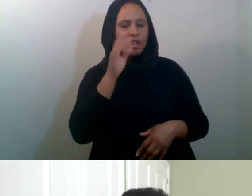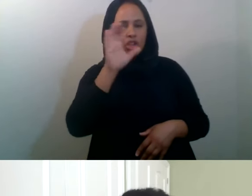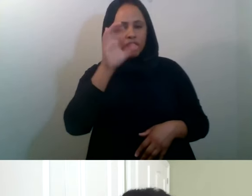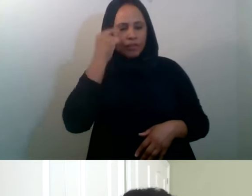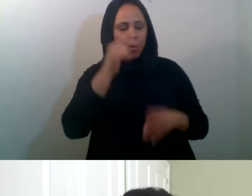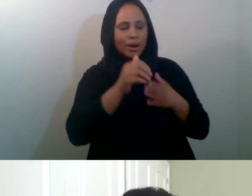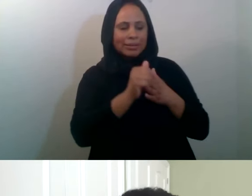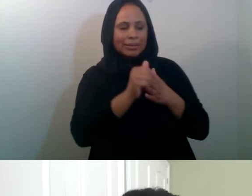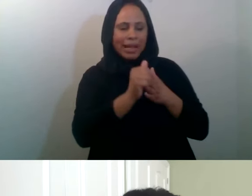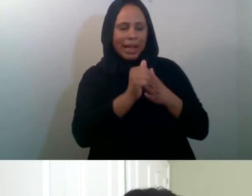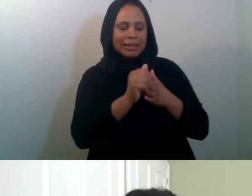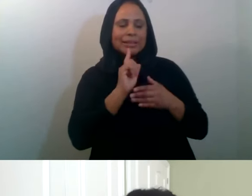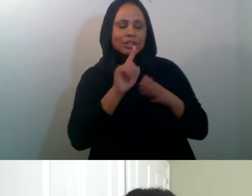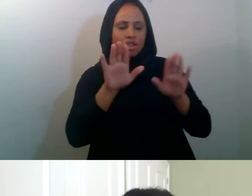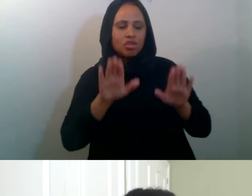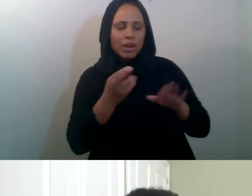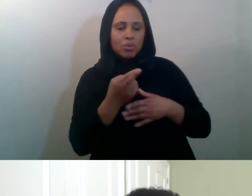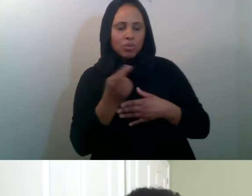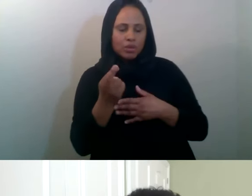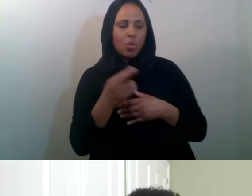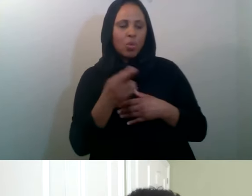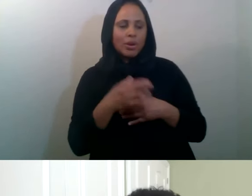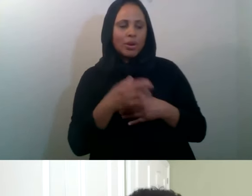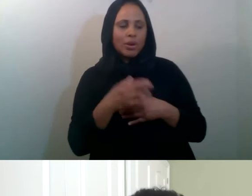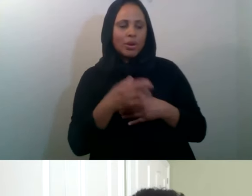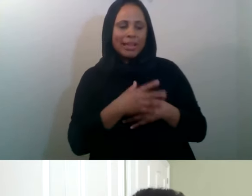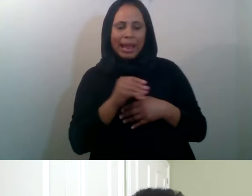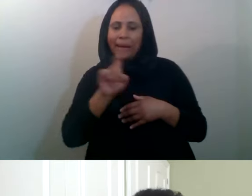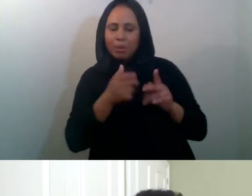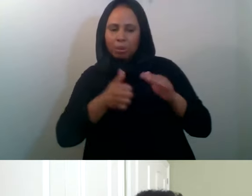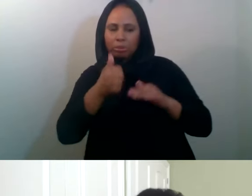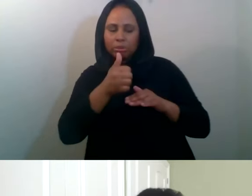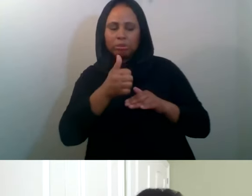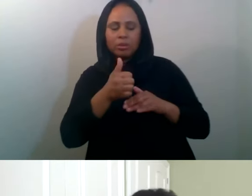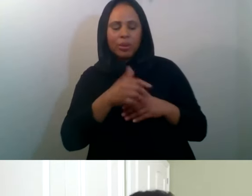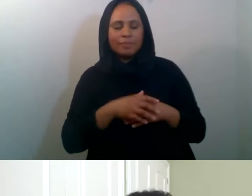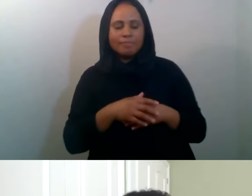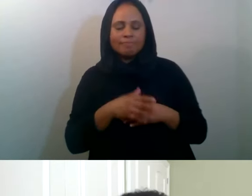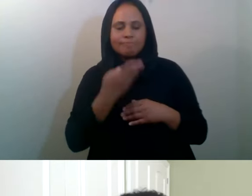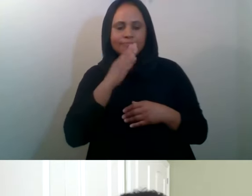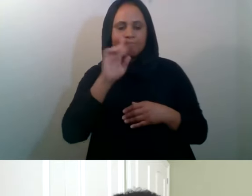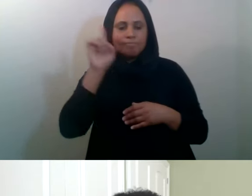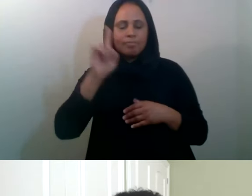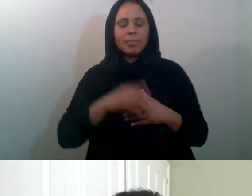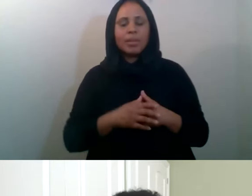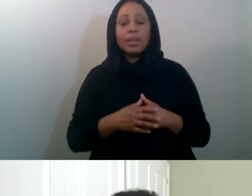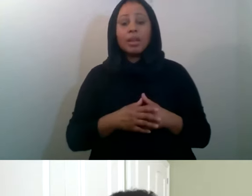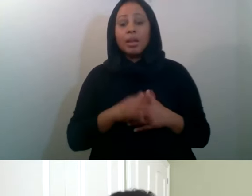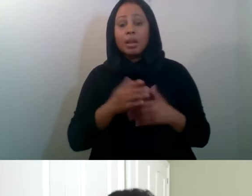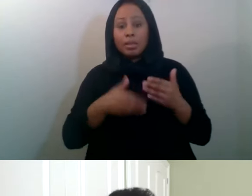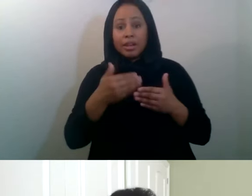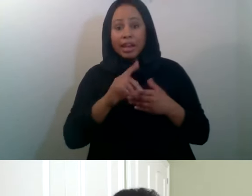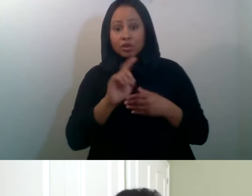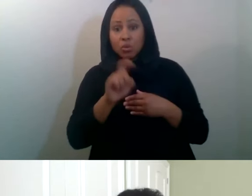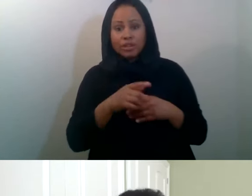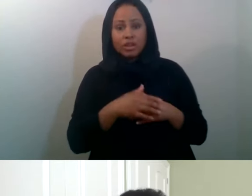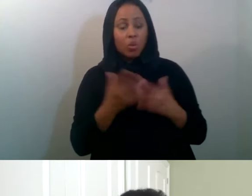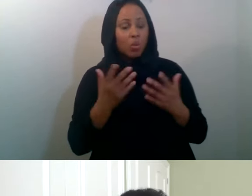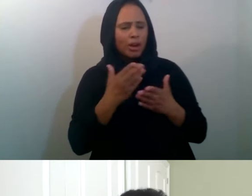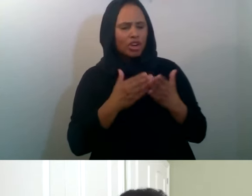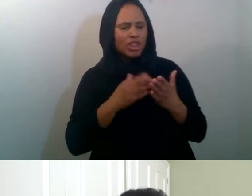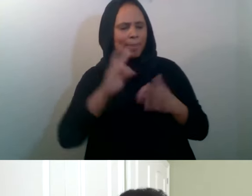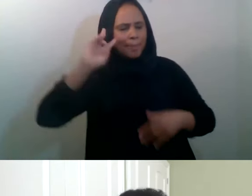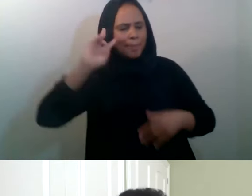you is a great resource, as well as the books. Everything's great. Alhamdulillah. So the next question I have for you two are, what are some misconceptions